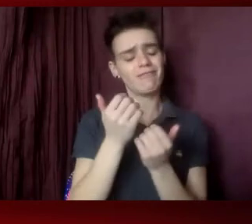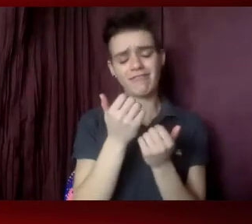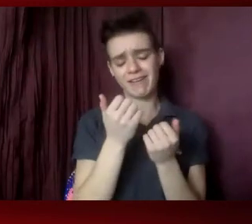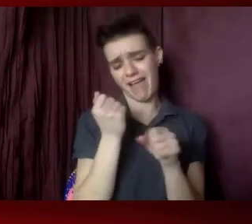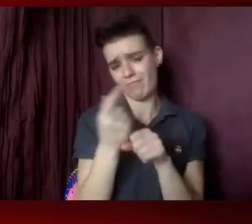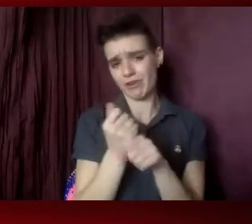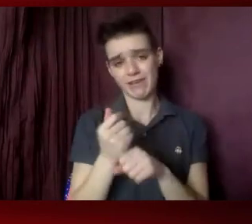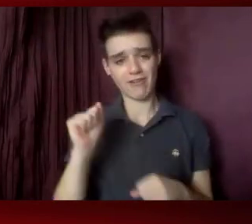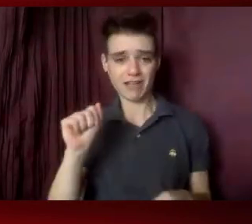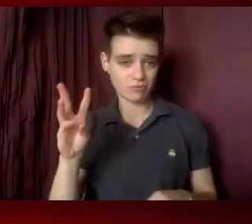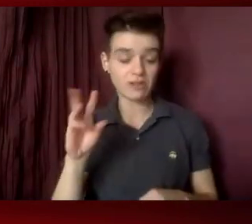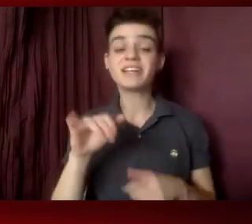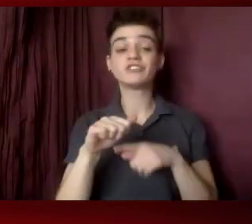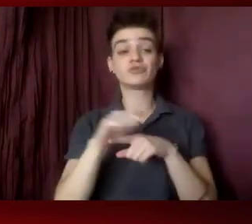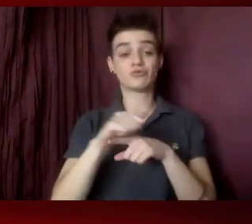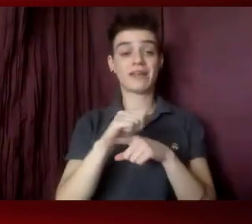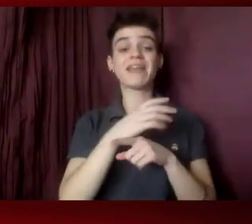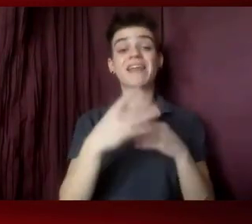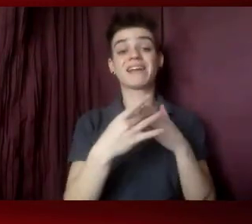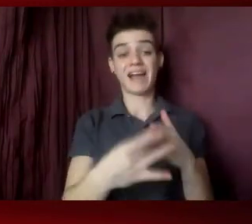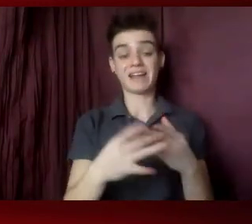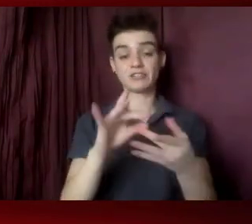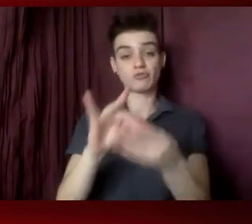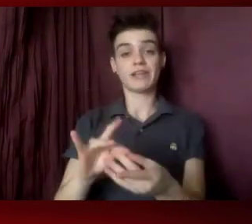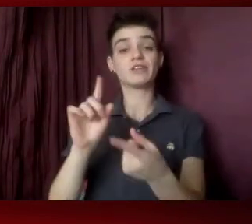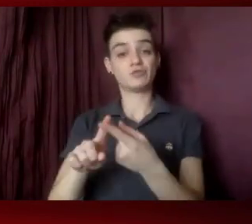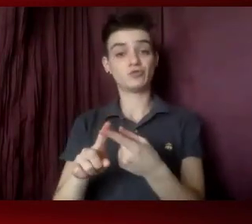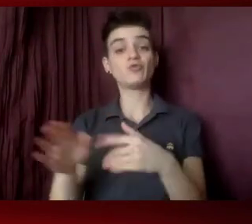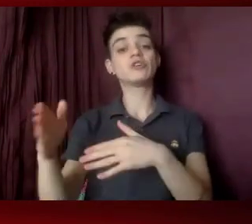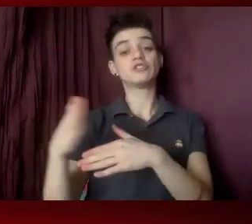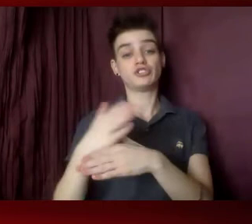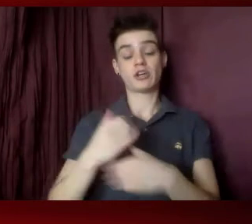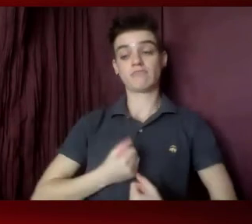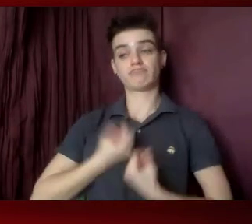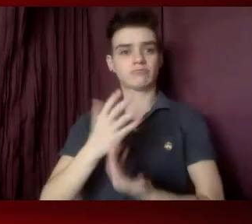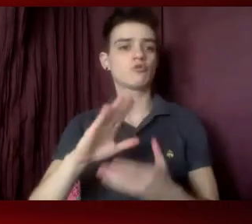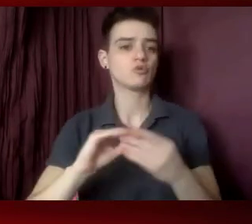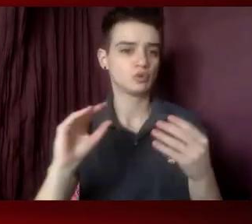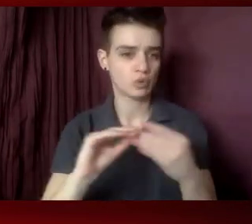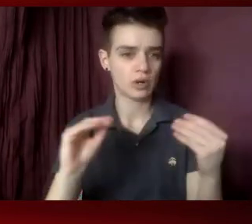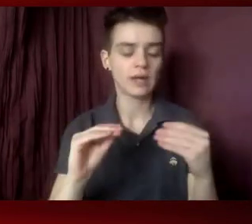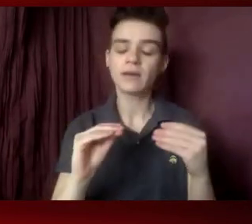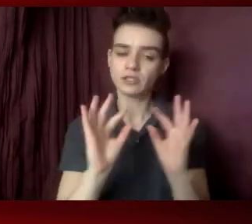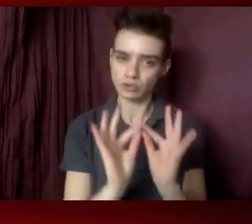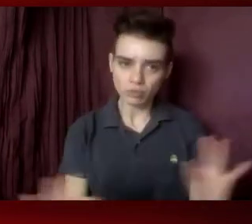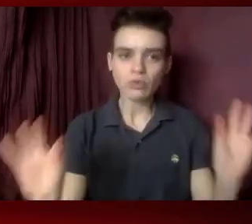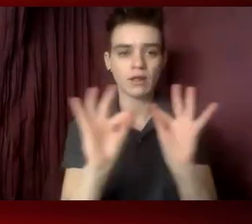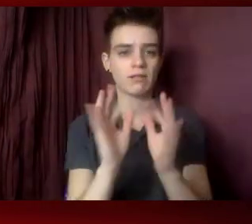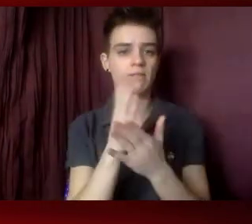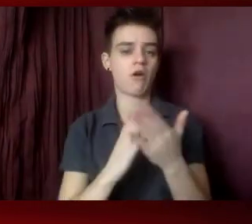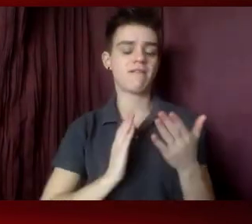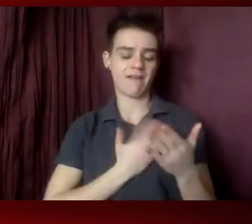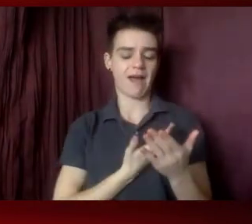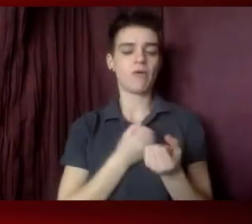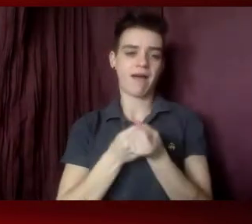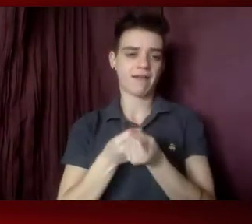and that's our training and guidance on sharing our stories, which is a critical component of our advocacy.